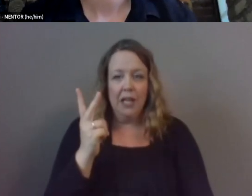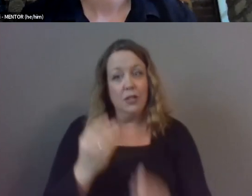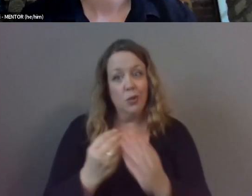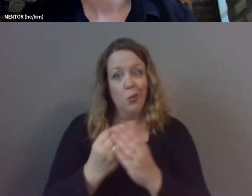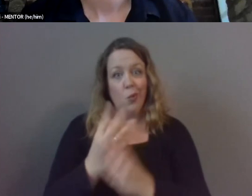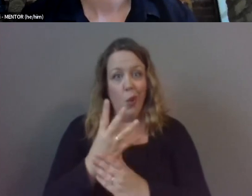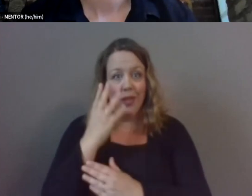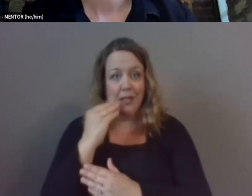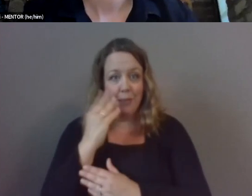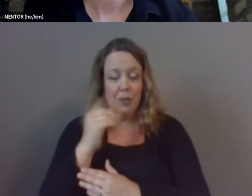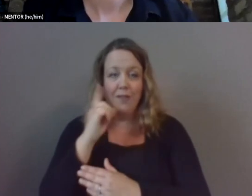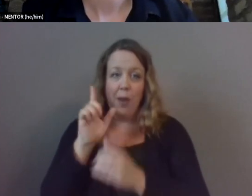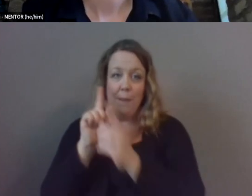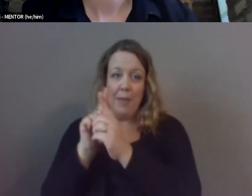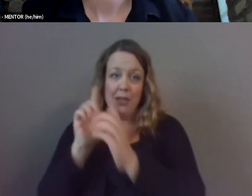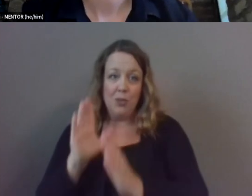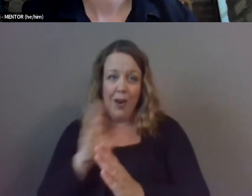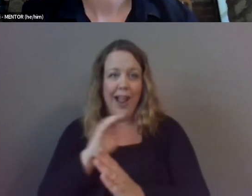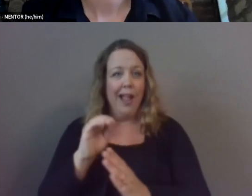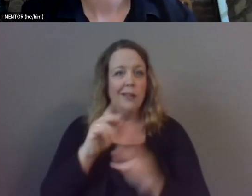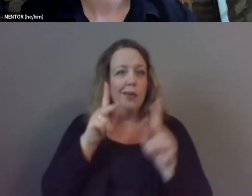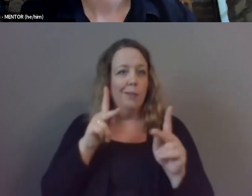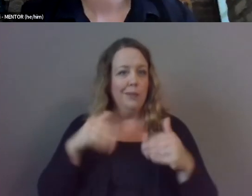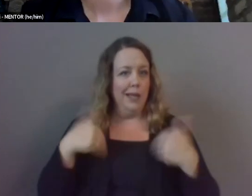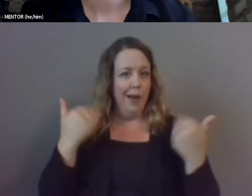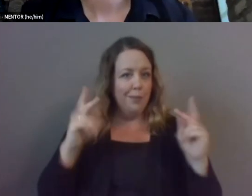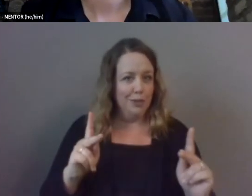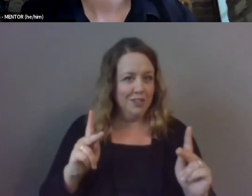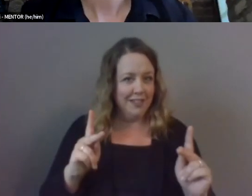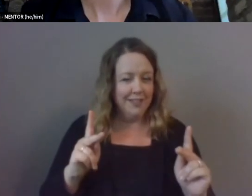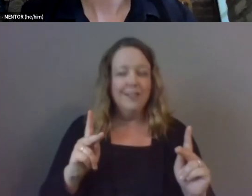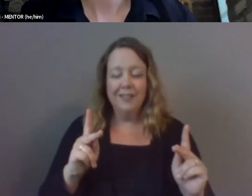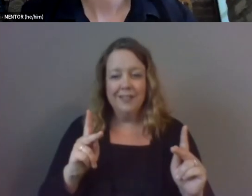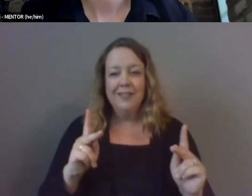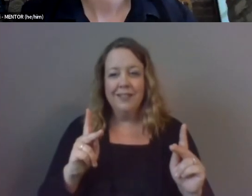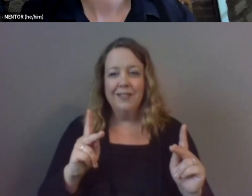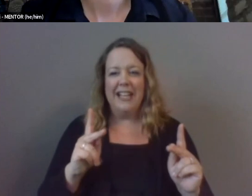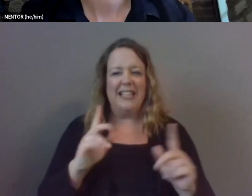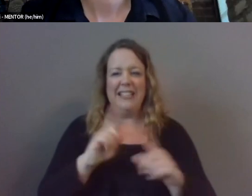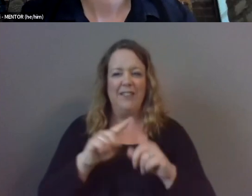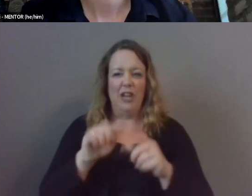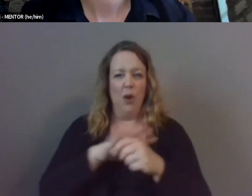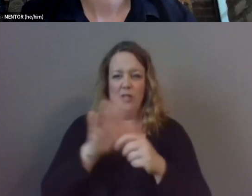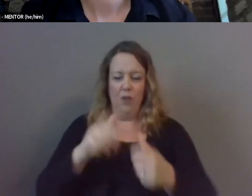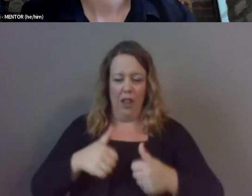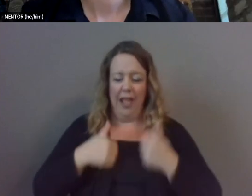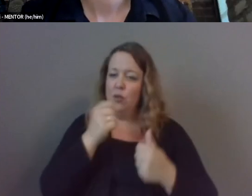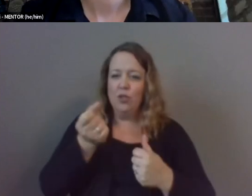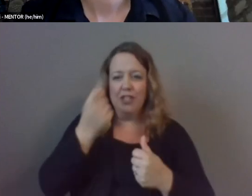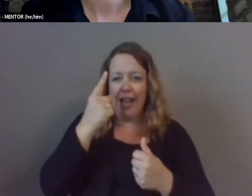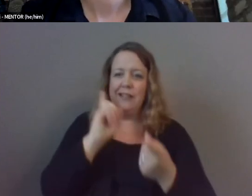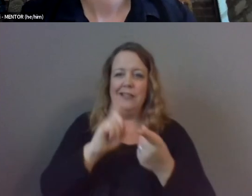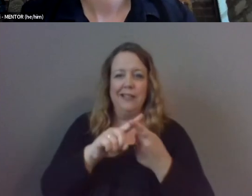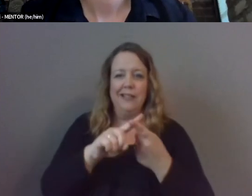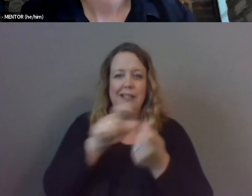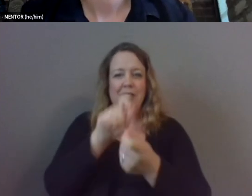both the mentee and the mentor in different areas in life that you probably wouldn't even understand until you get to a certain stage in your life